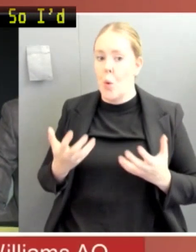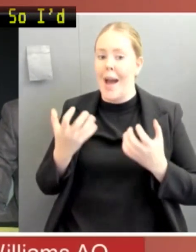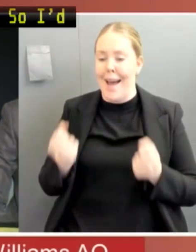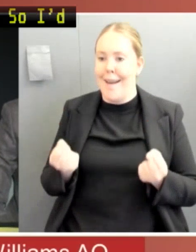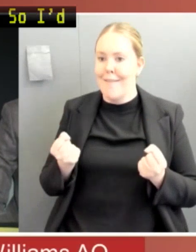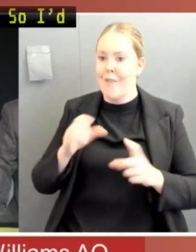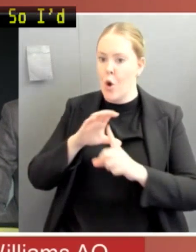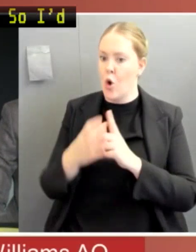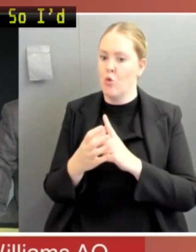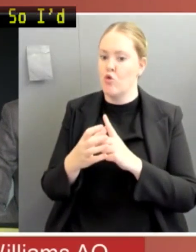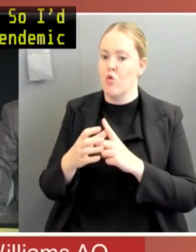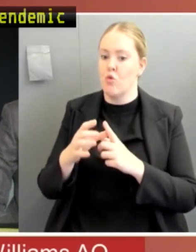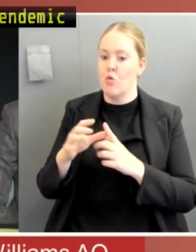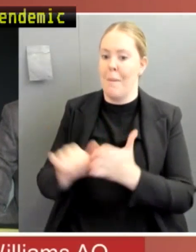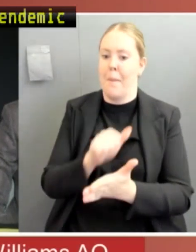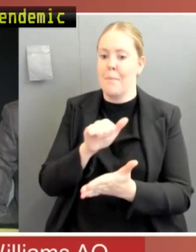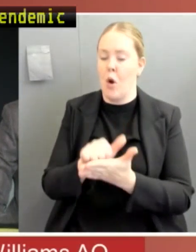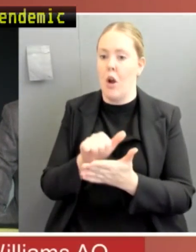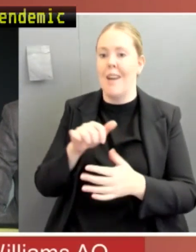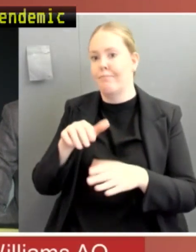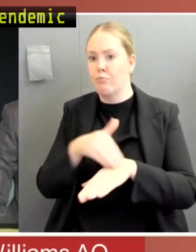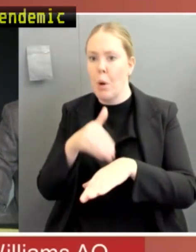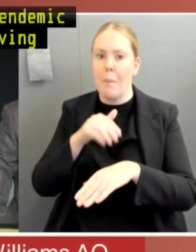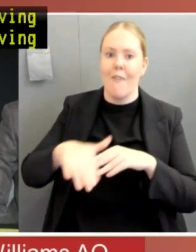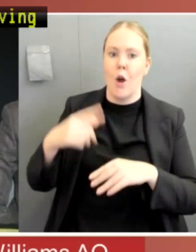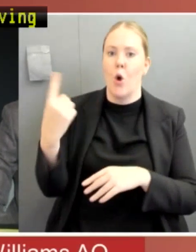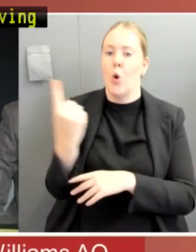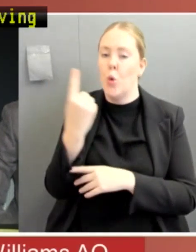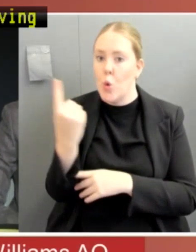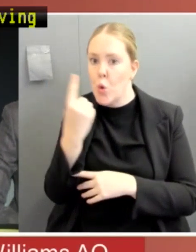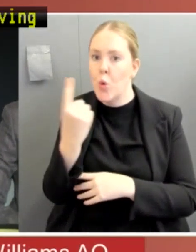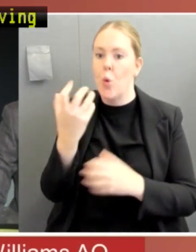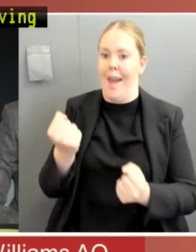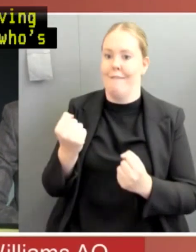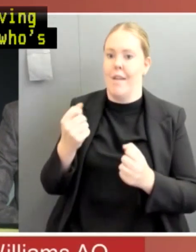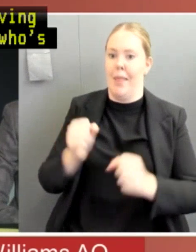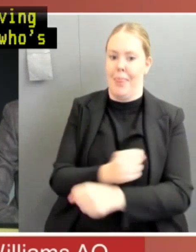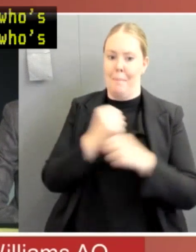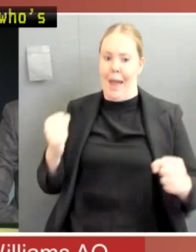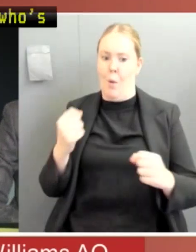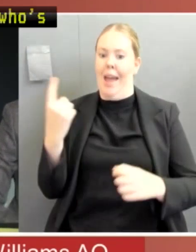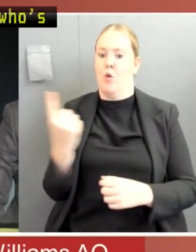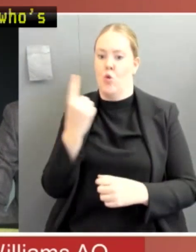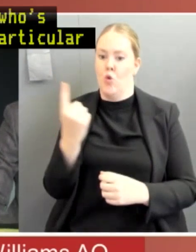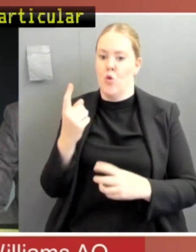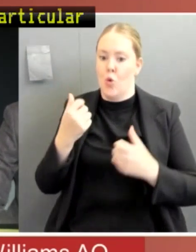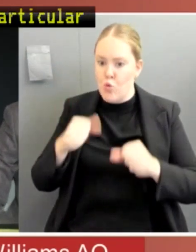having proper transparency about who's exercising powers at any particular time. And I think the Governor-General